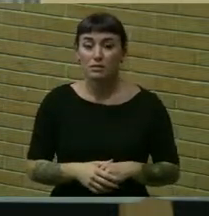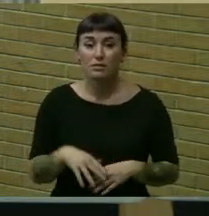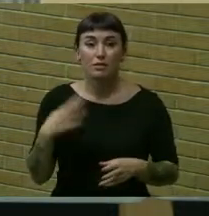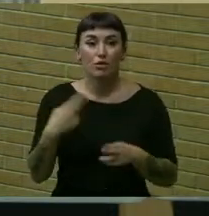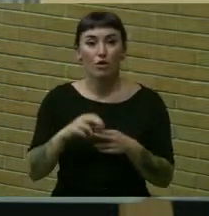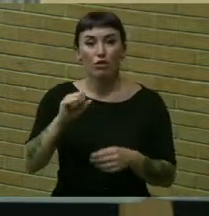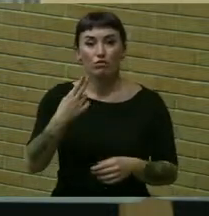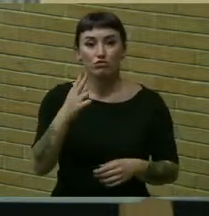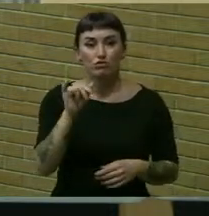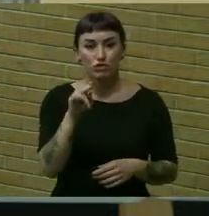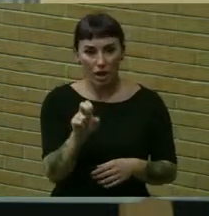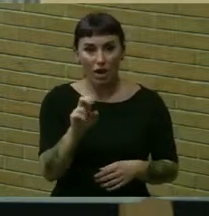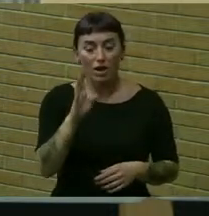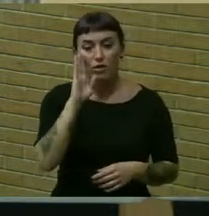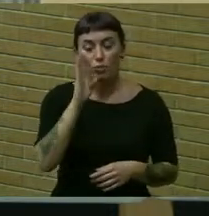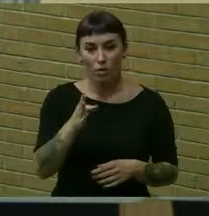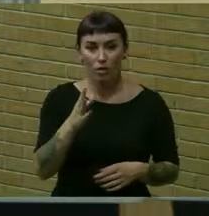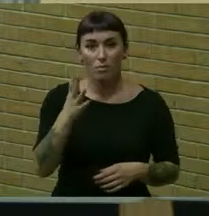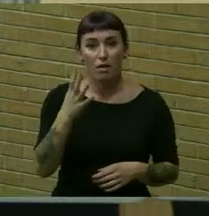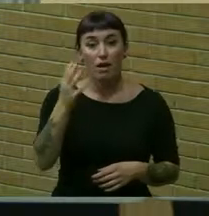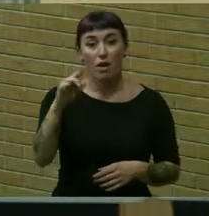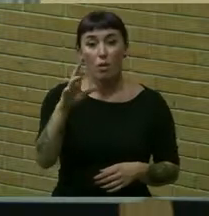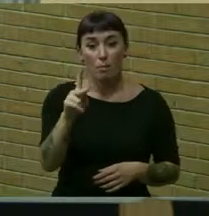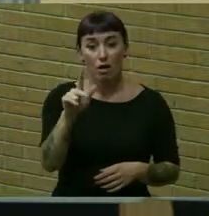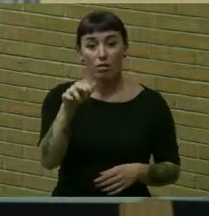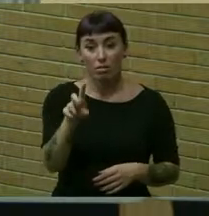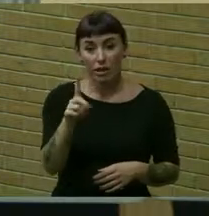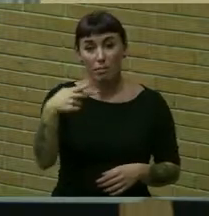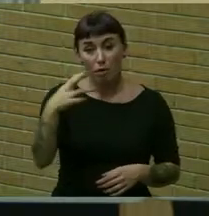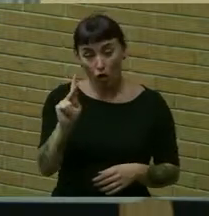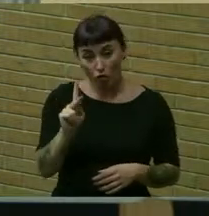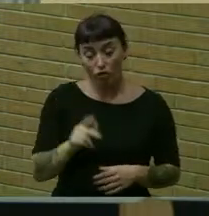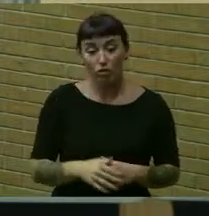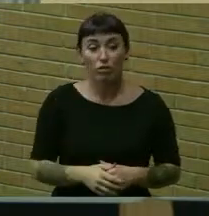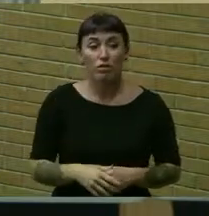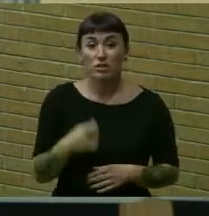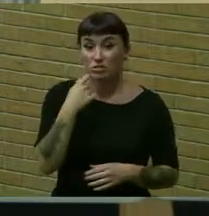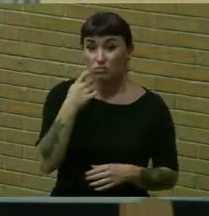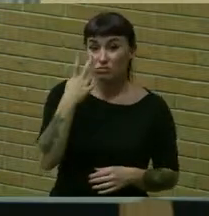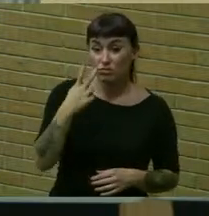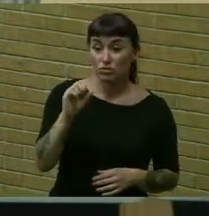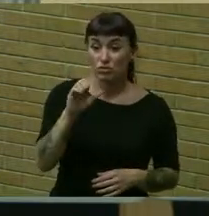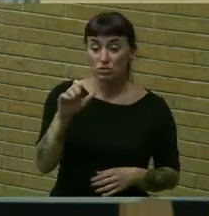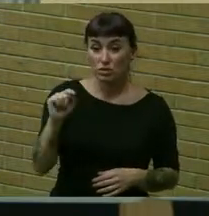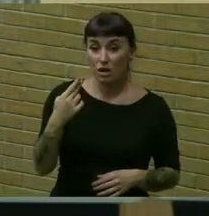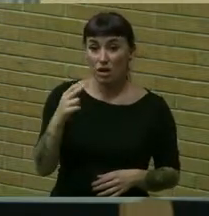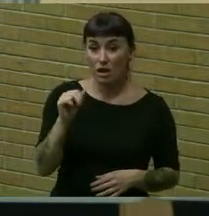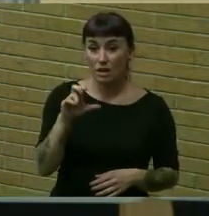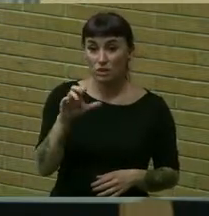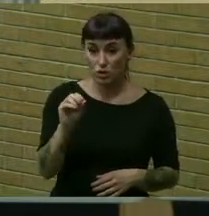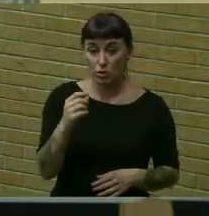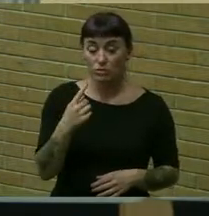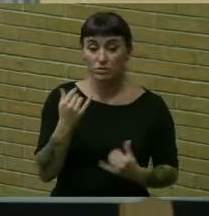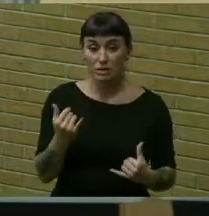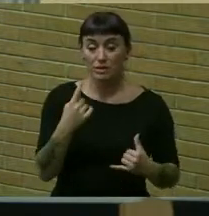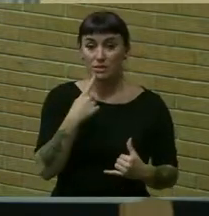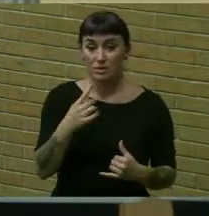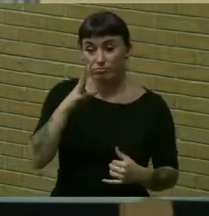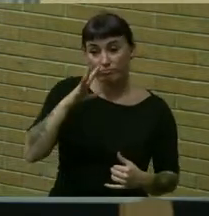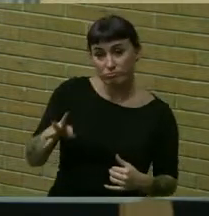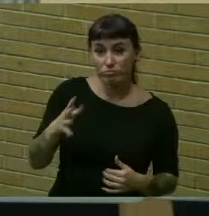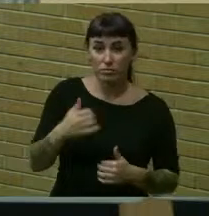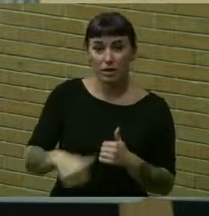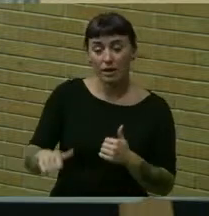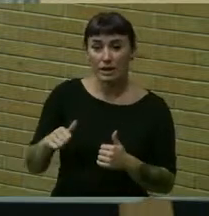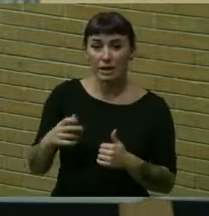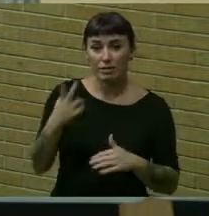we're going to be out in buckland park i just saw scott hetzko today say ignore any